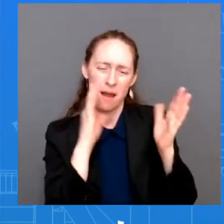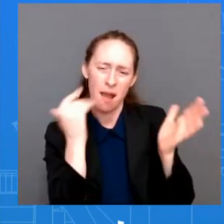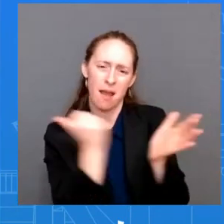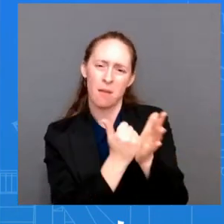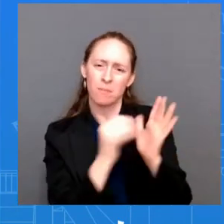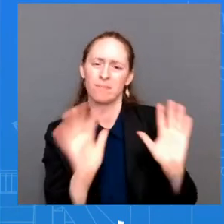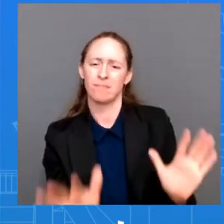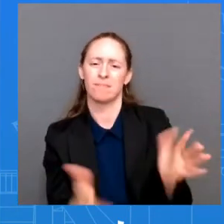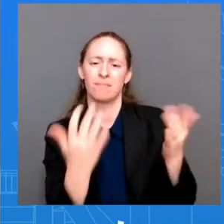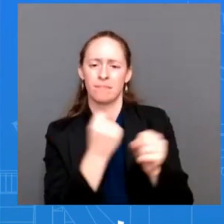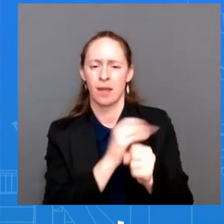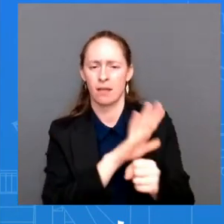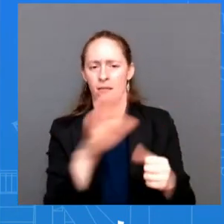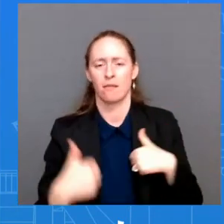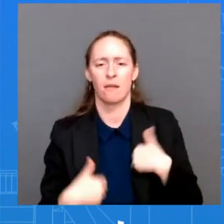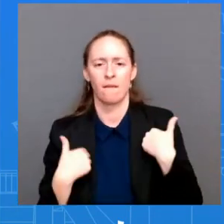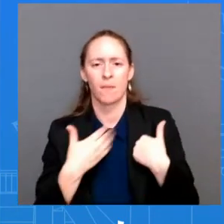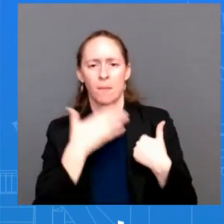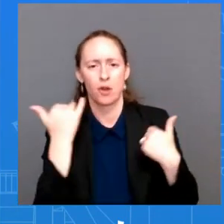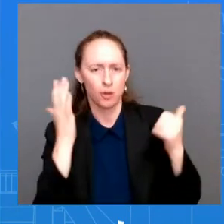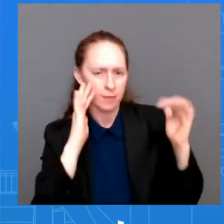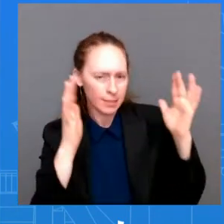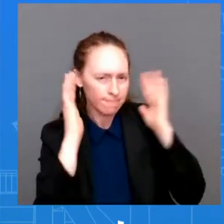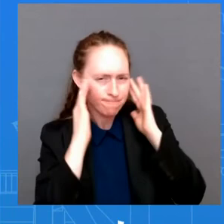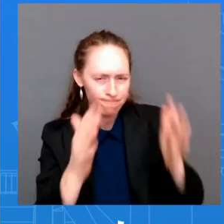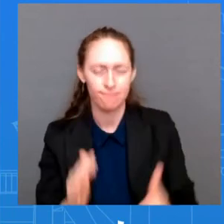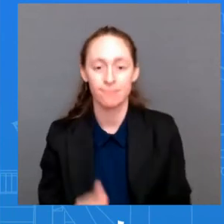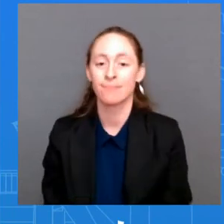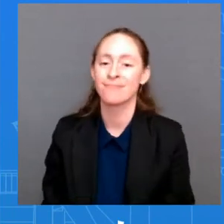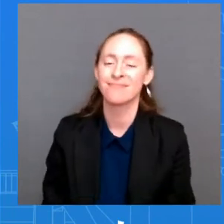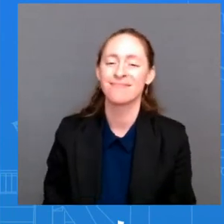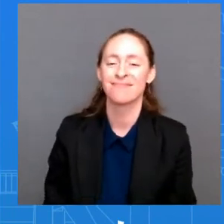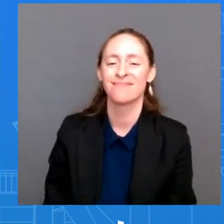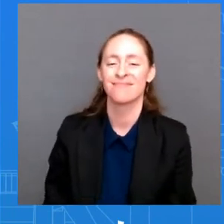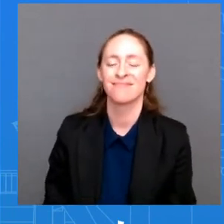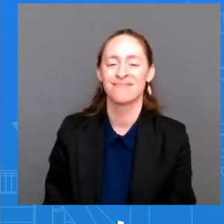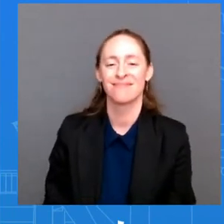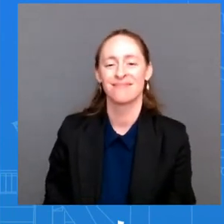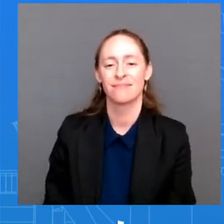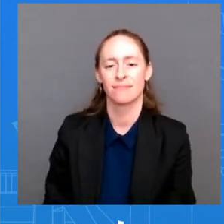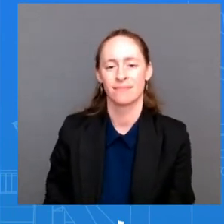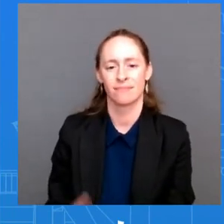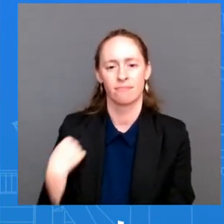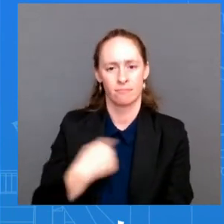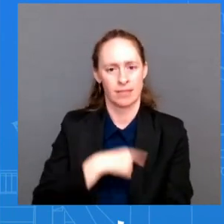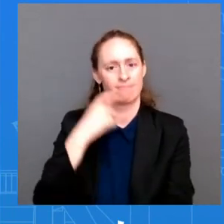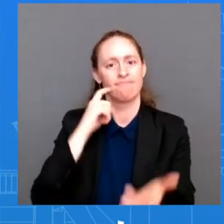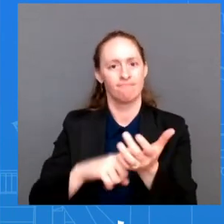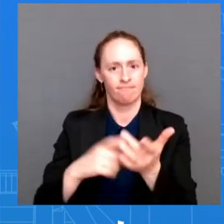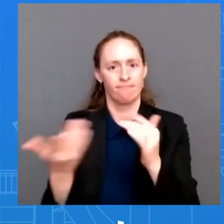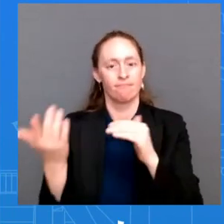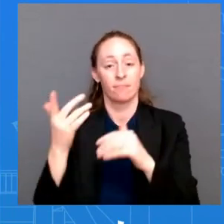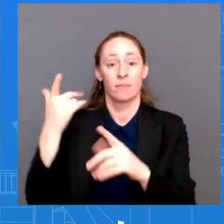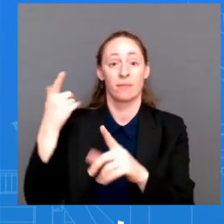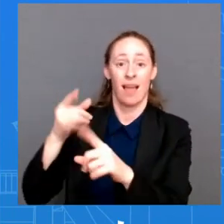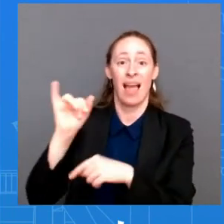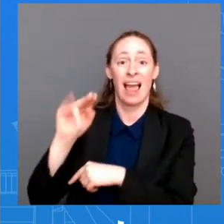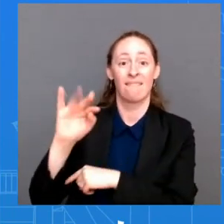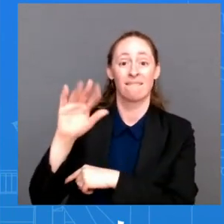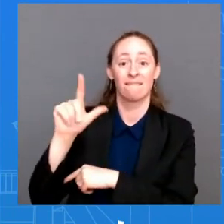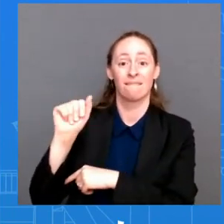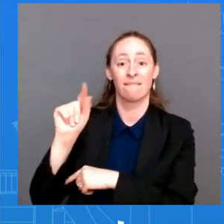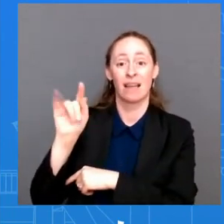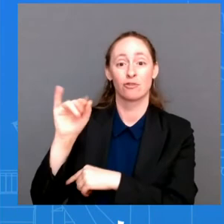see that we see the uh inflation um inflation reduction act as a down payment as a promise that